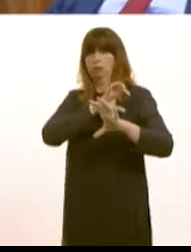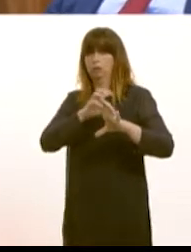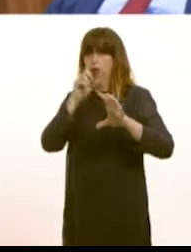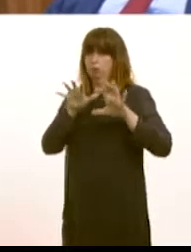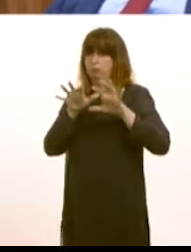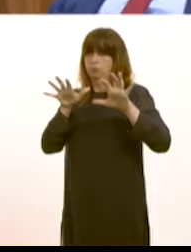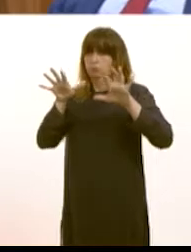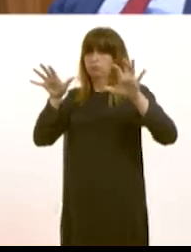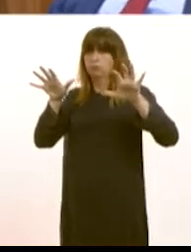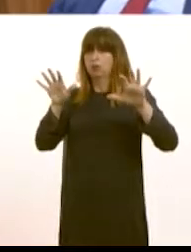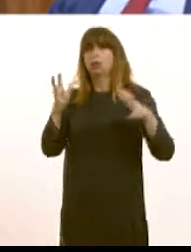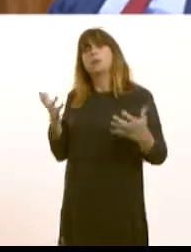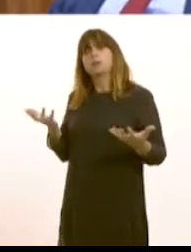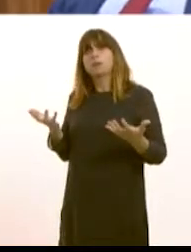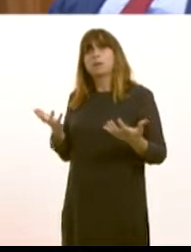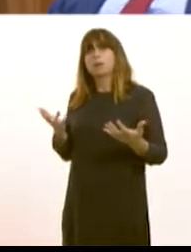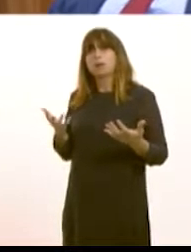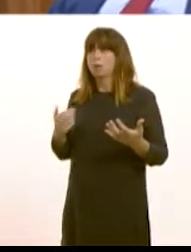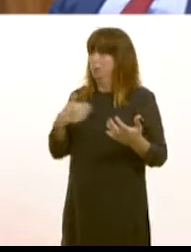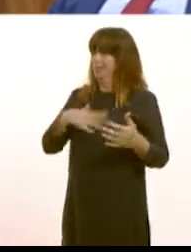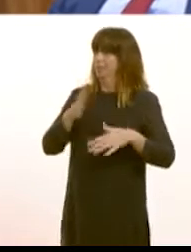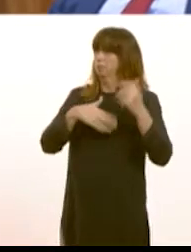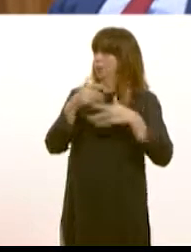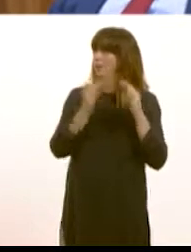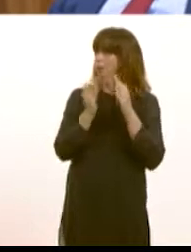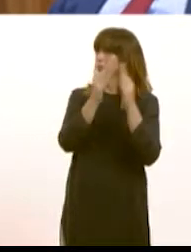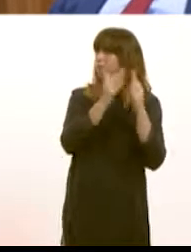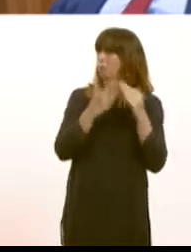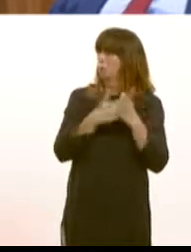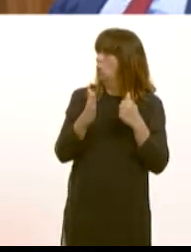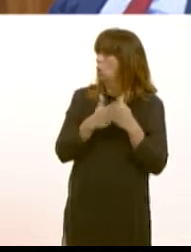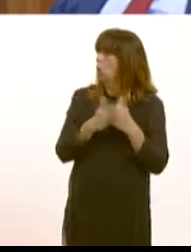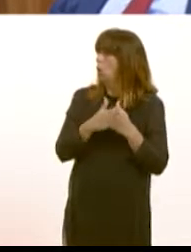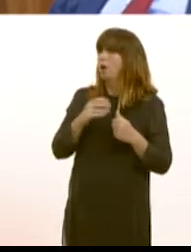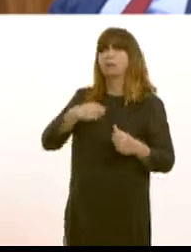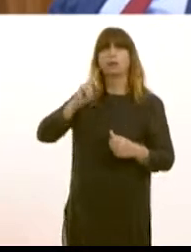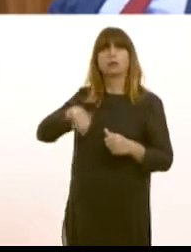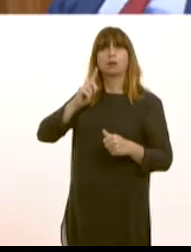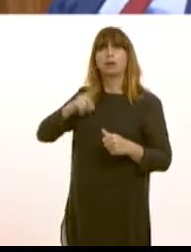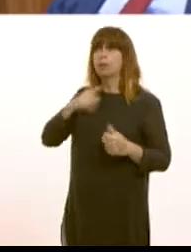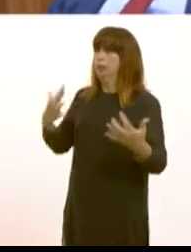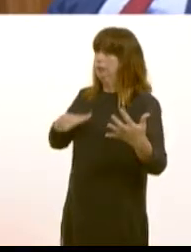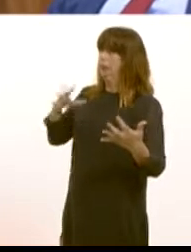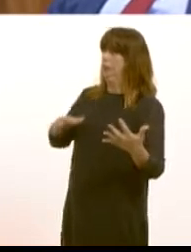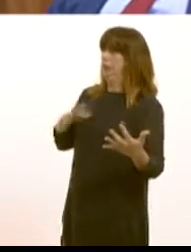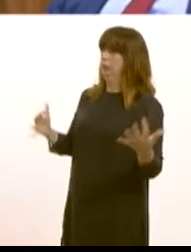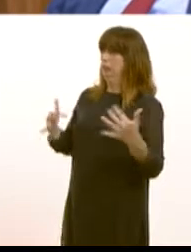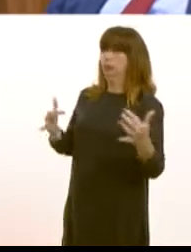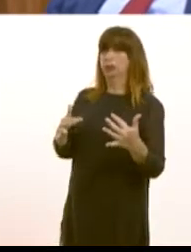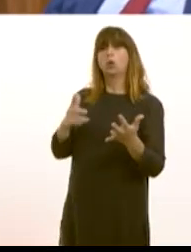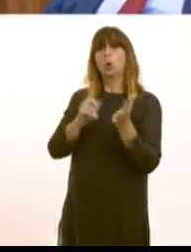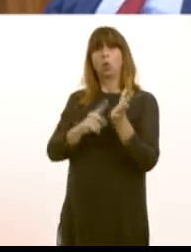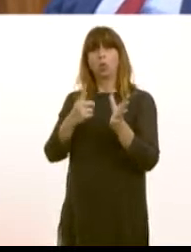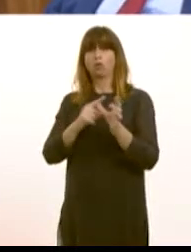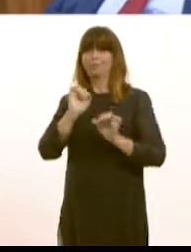we're not building any houses because that would mean that the demand isn't being satisfied so for local authorities they have